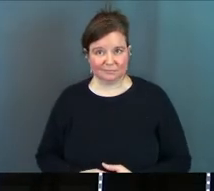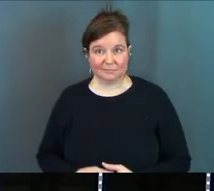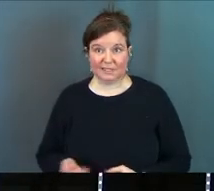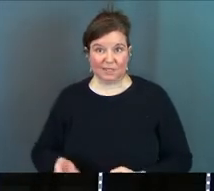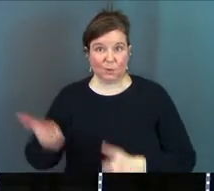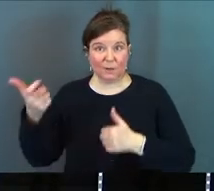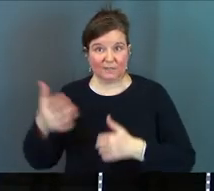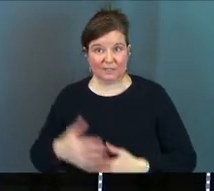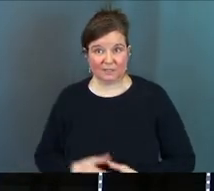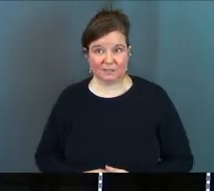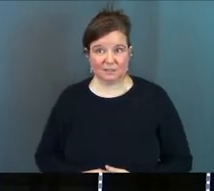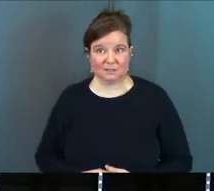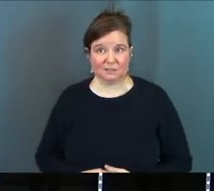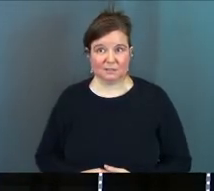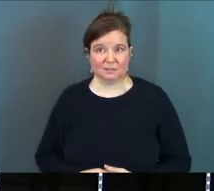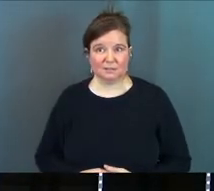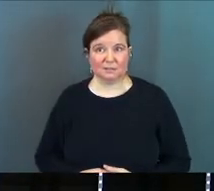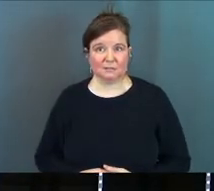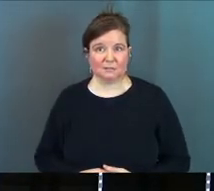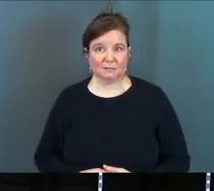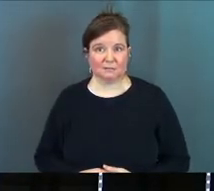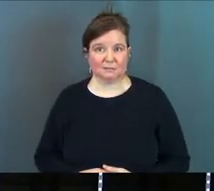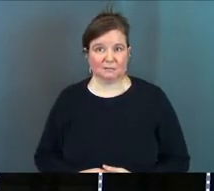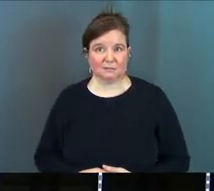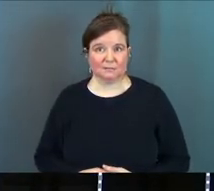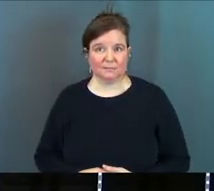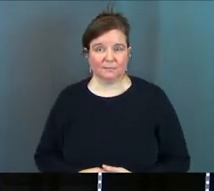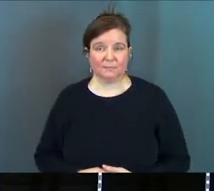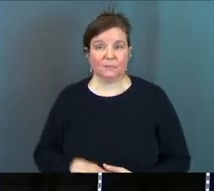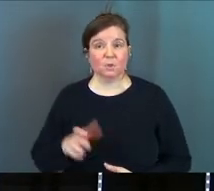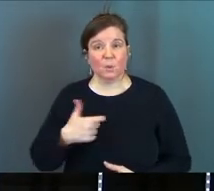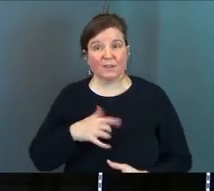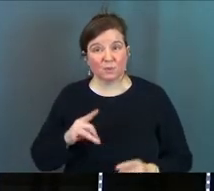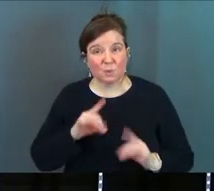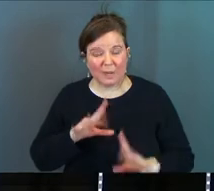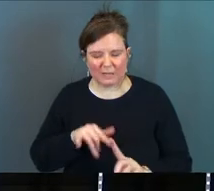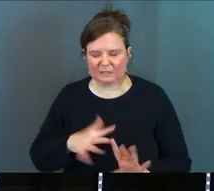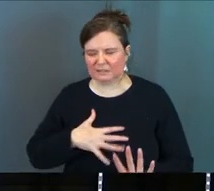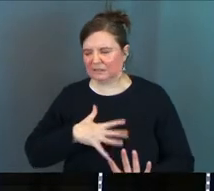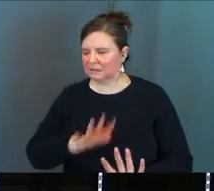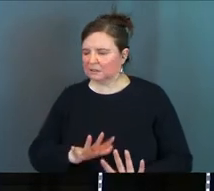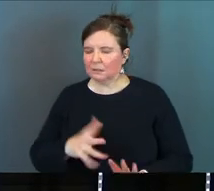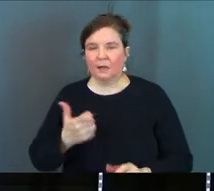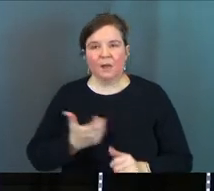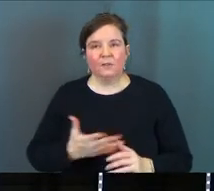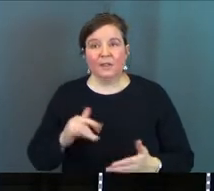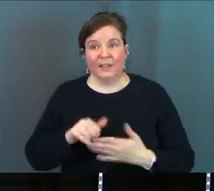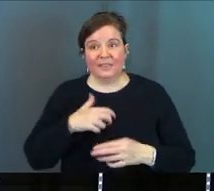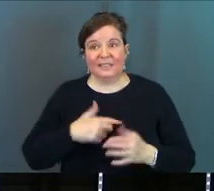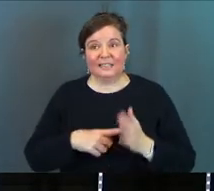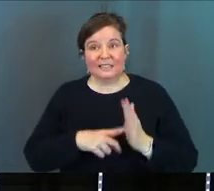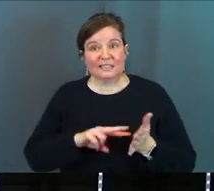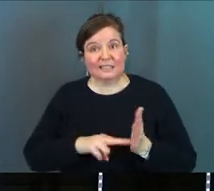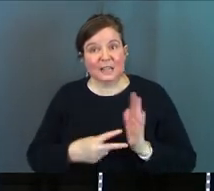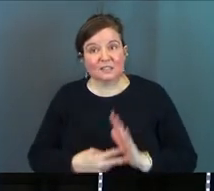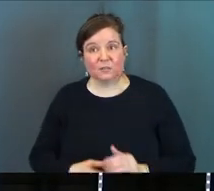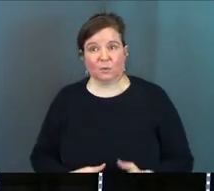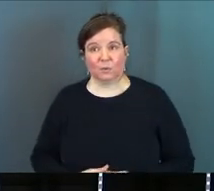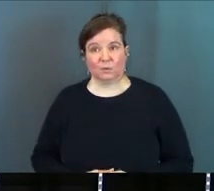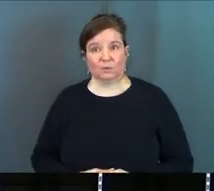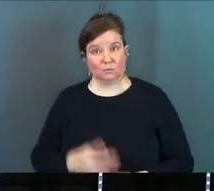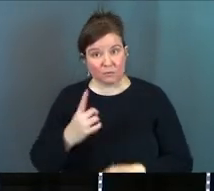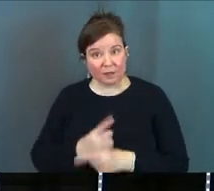get rid of it you have to get violent about it you have to hate it you have to hate everything that this thing stands for